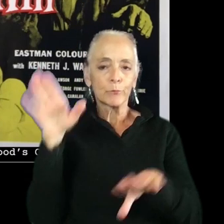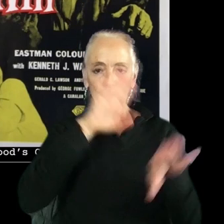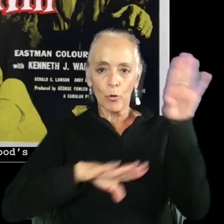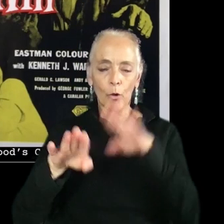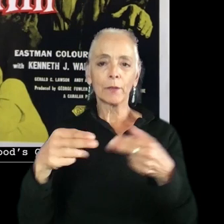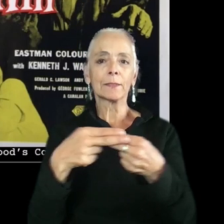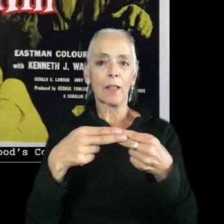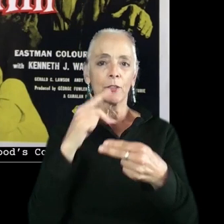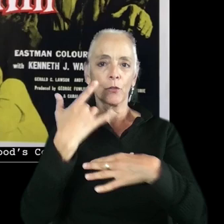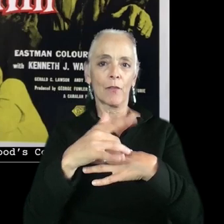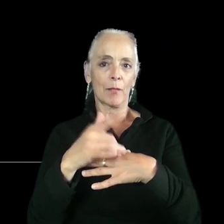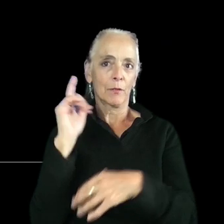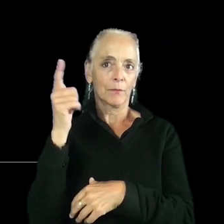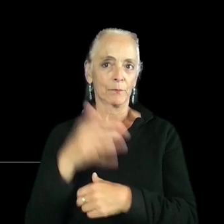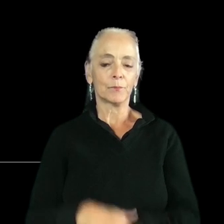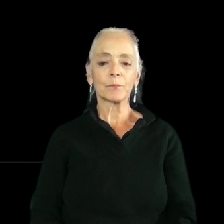available after the talk.